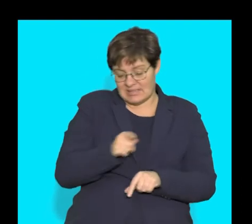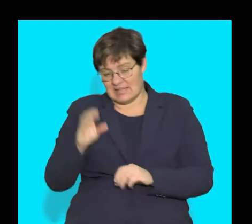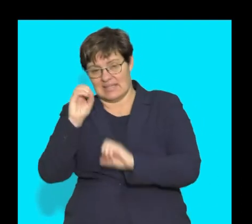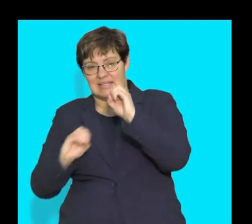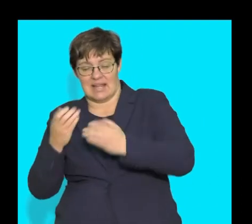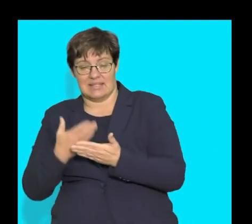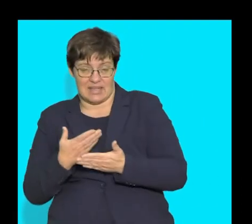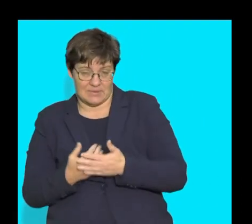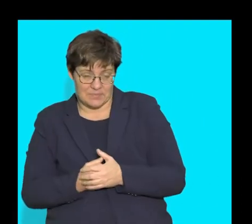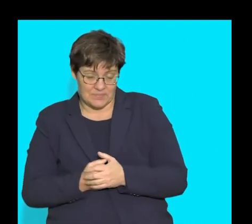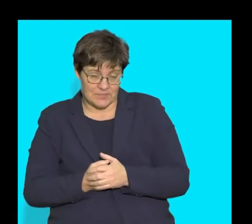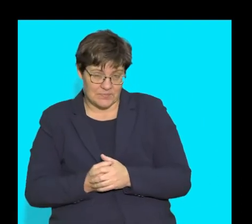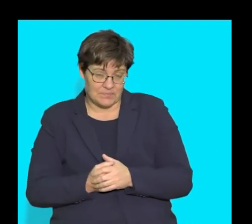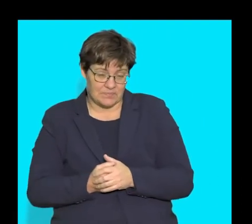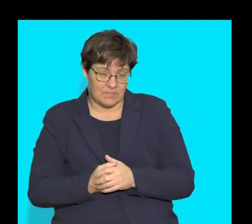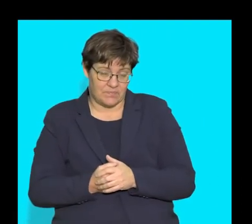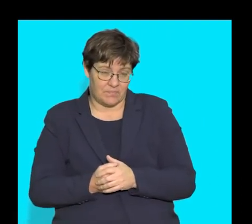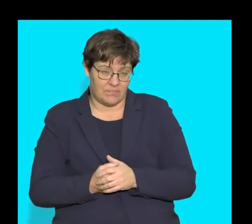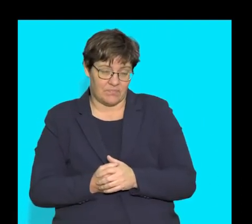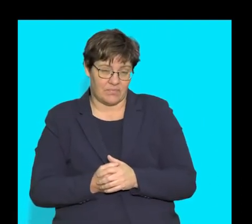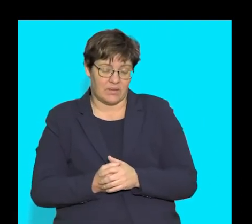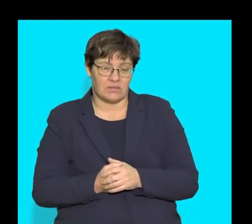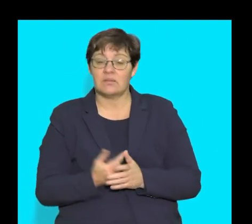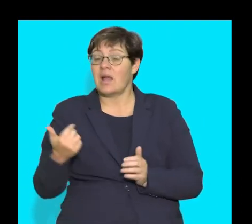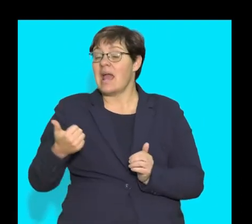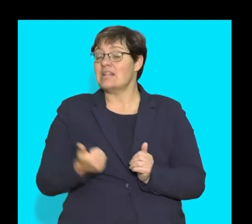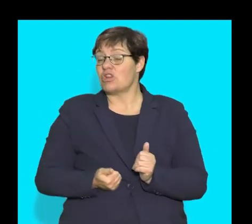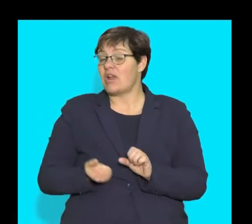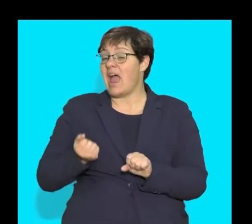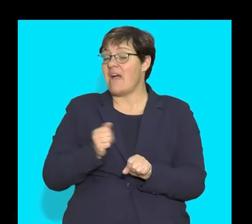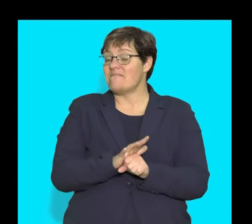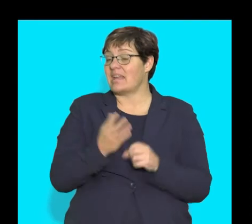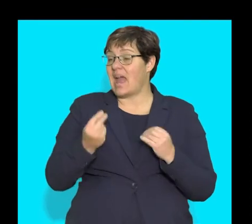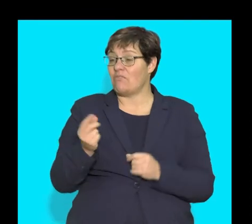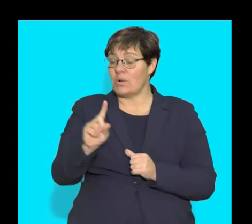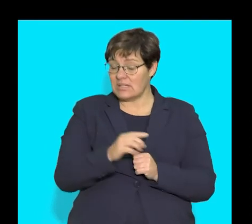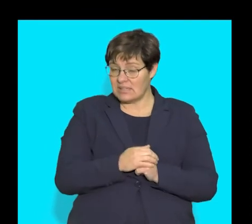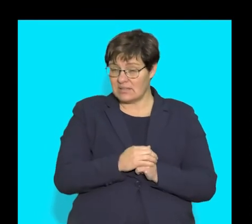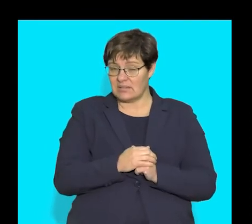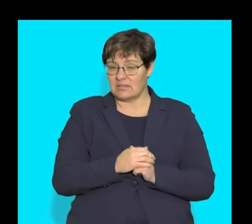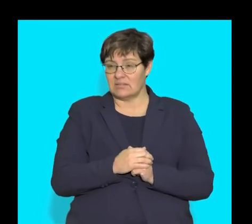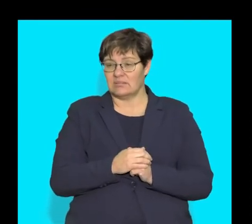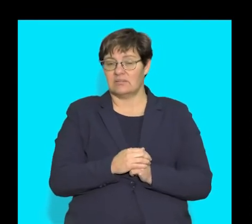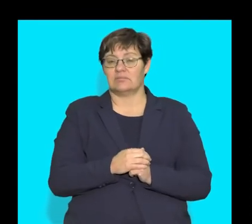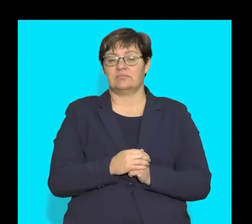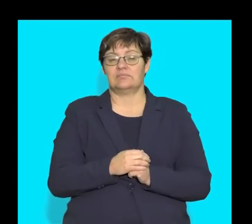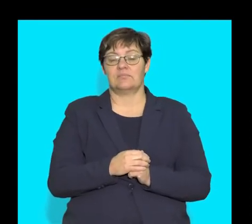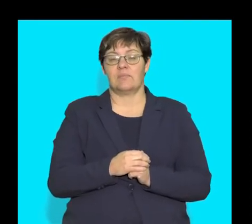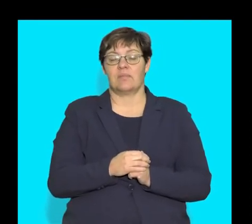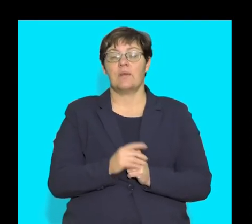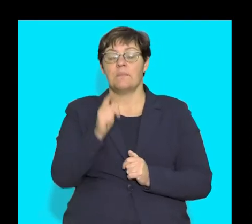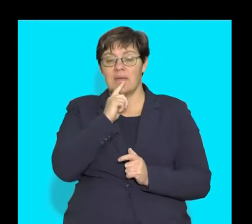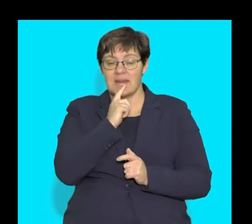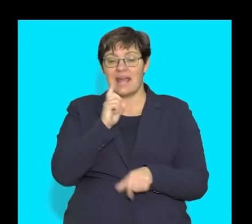vessels into the cells. So, what effect would injecting insulin into the diabetic person have on the results of this test?